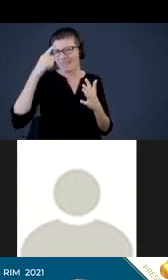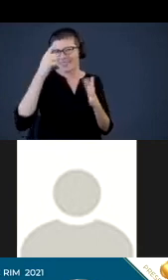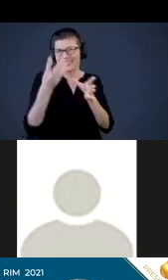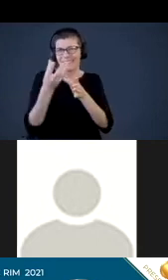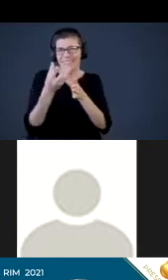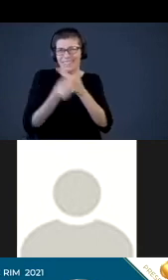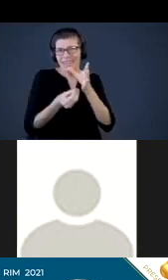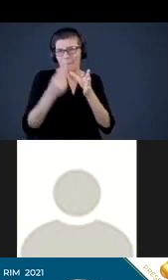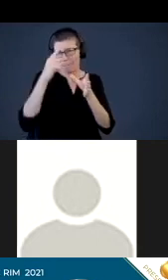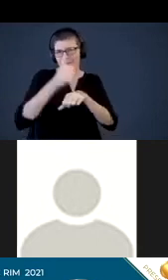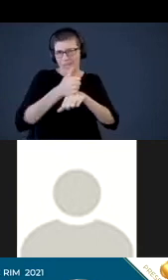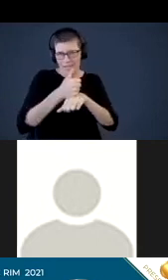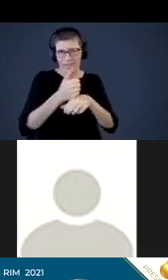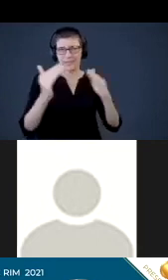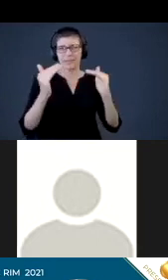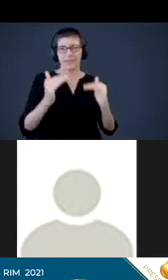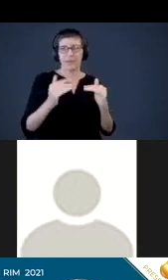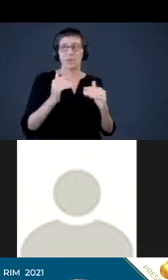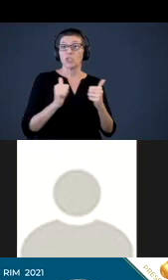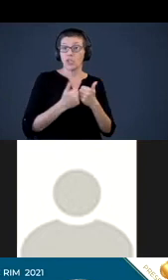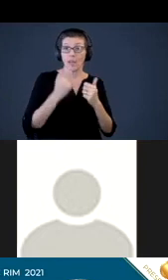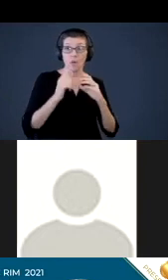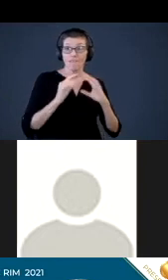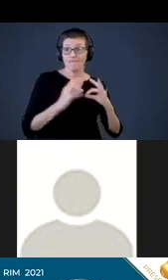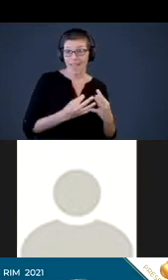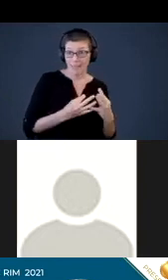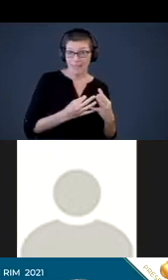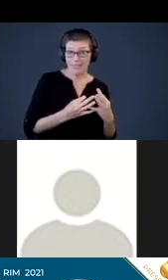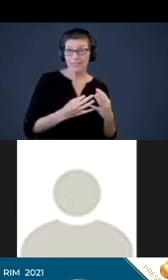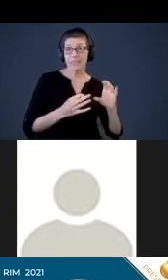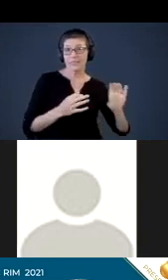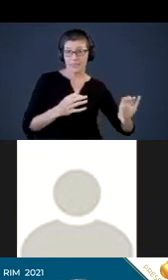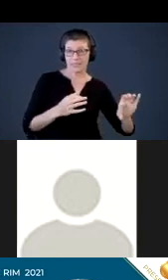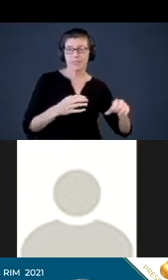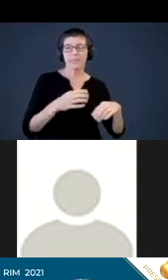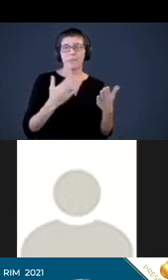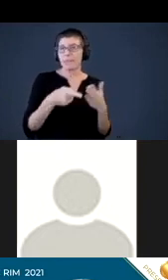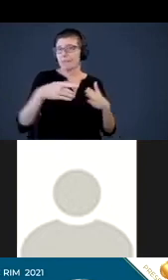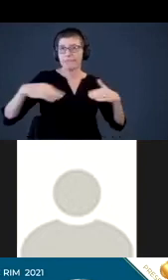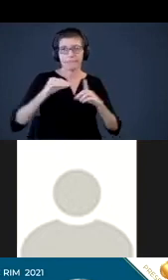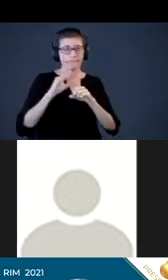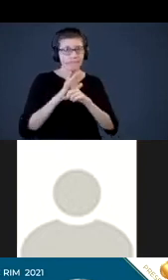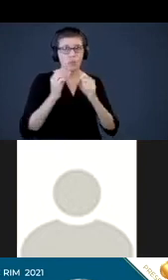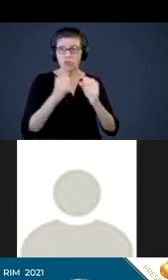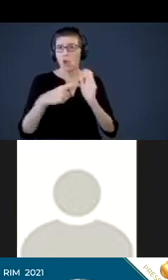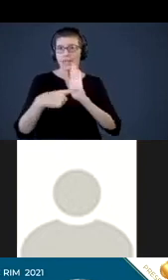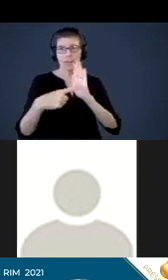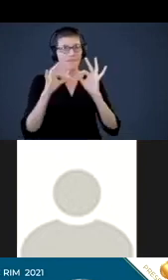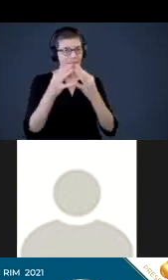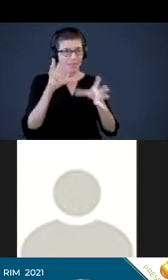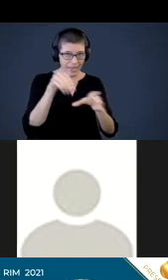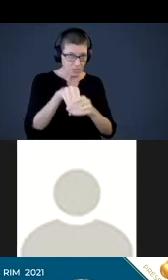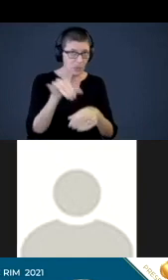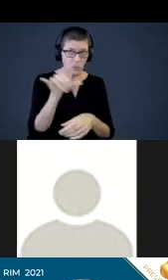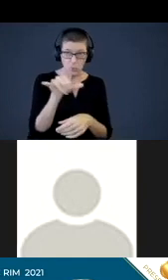Under this section for challenges for families, they have not may have not been exposed to strong examples of family engagement as